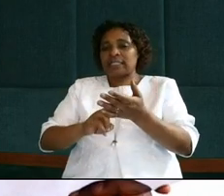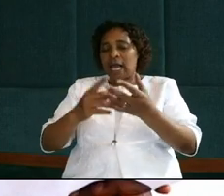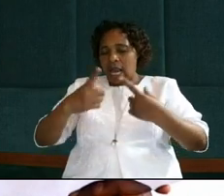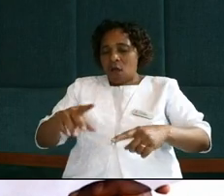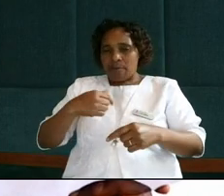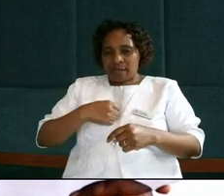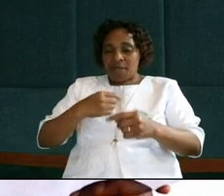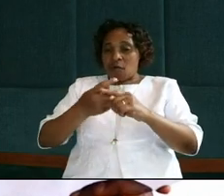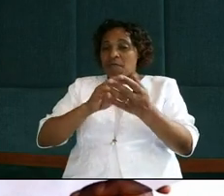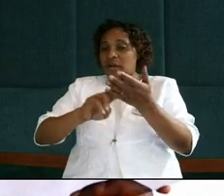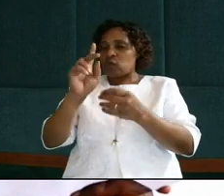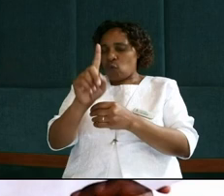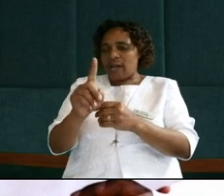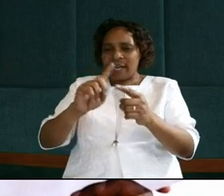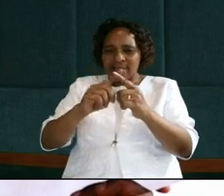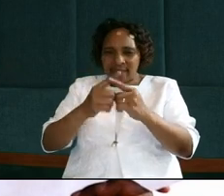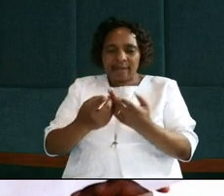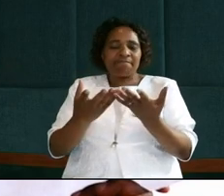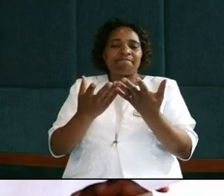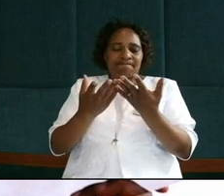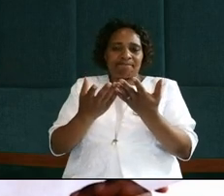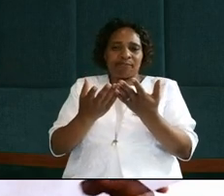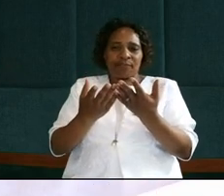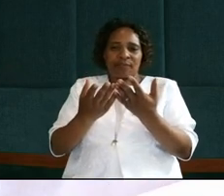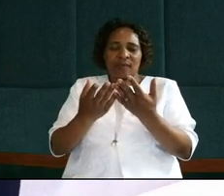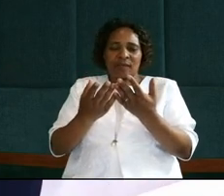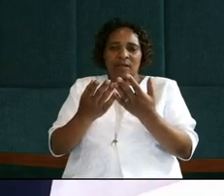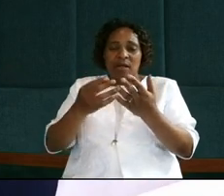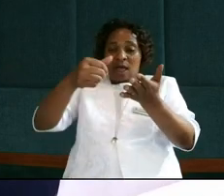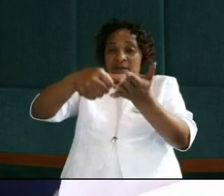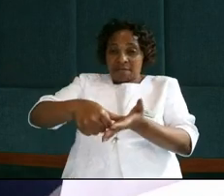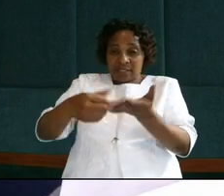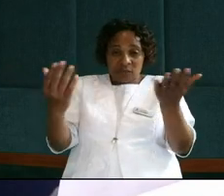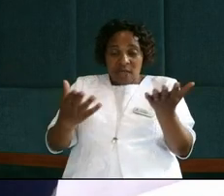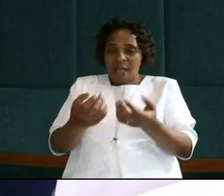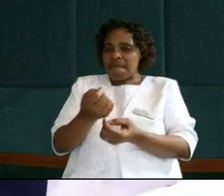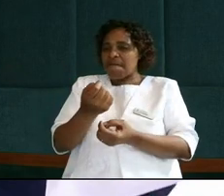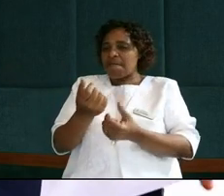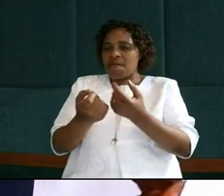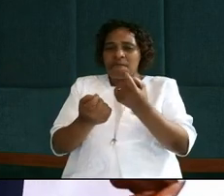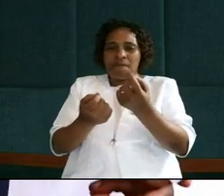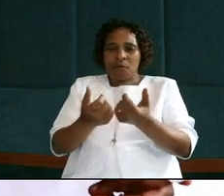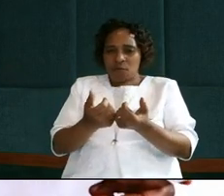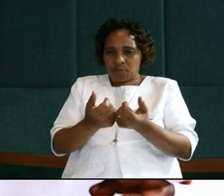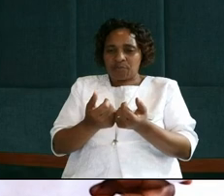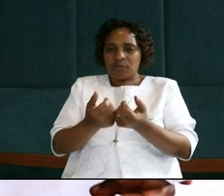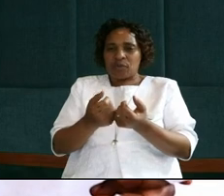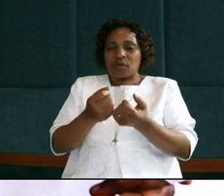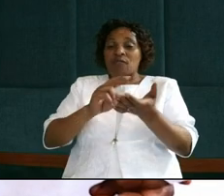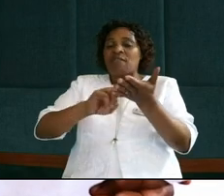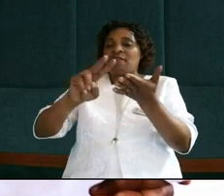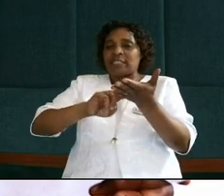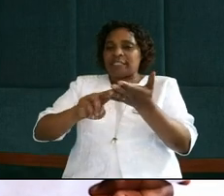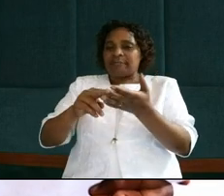from verse number 1. Then we will lay emphasis on a few of the verses